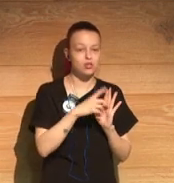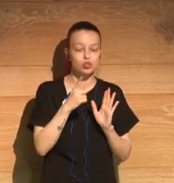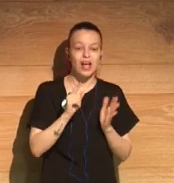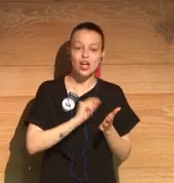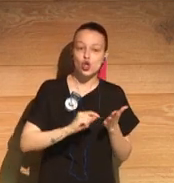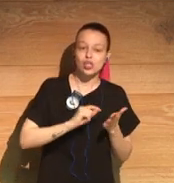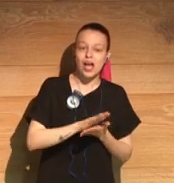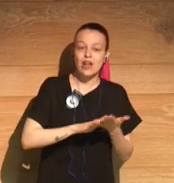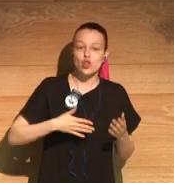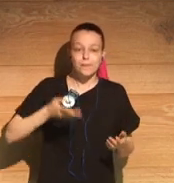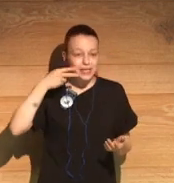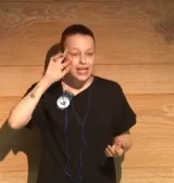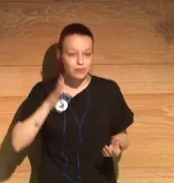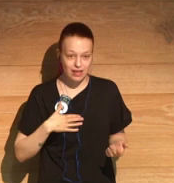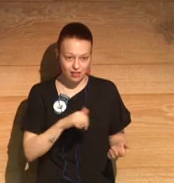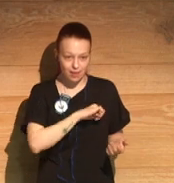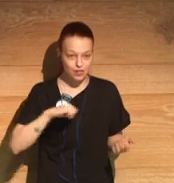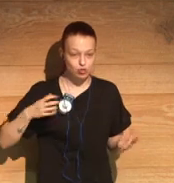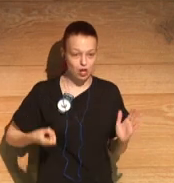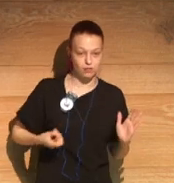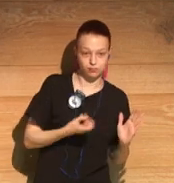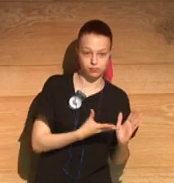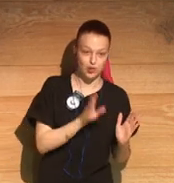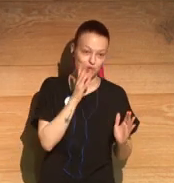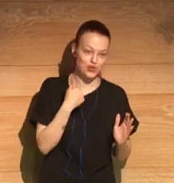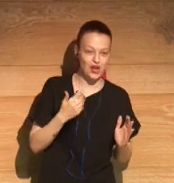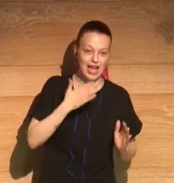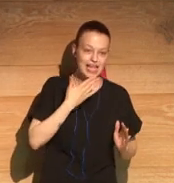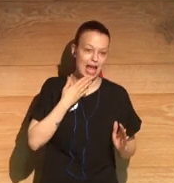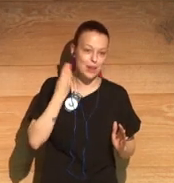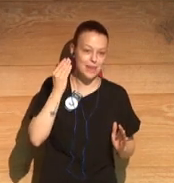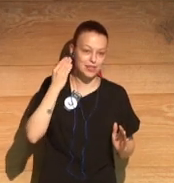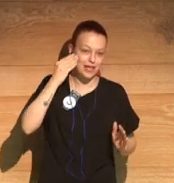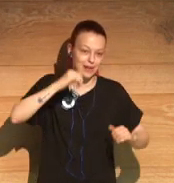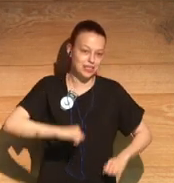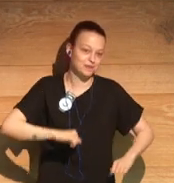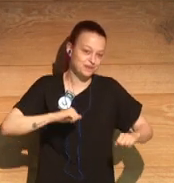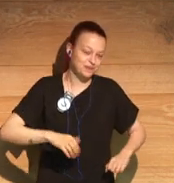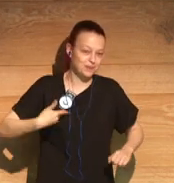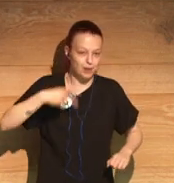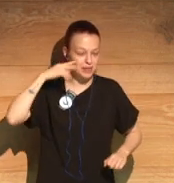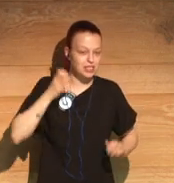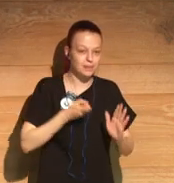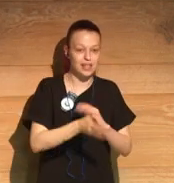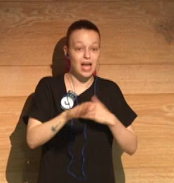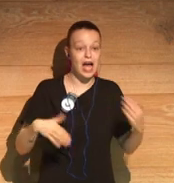in a different time to Cyril and how they shaped me as a person, as a writer.